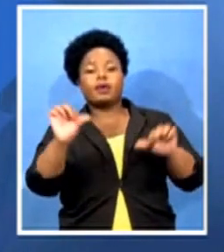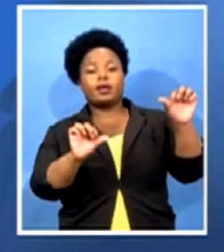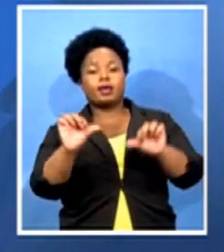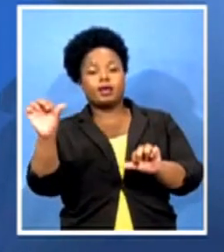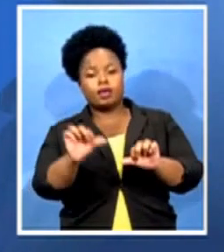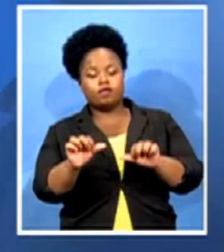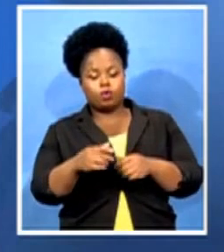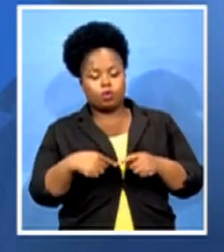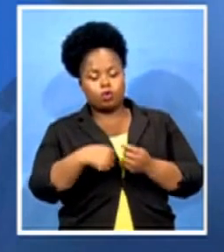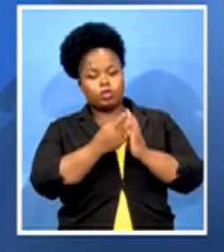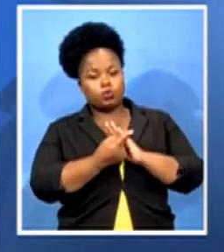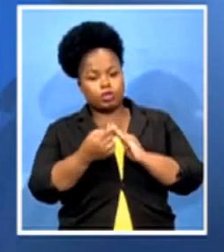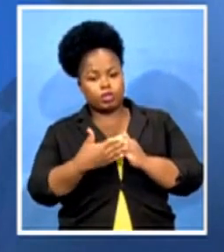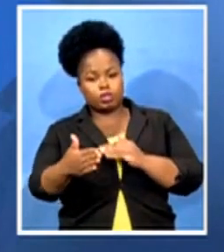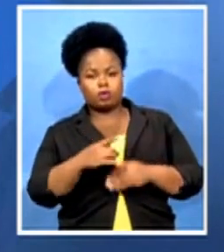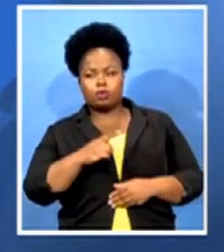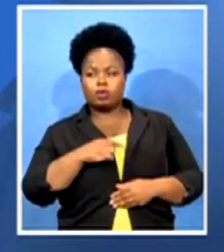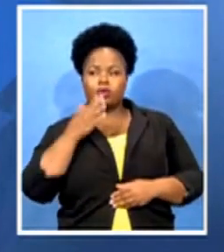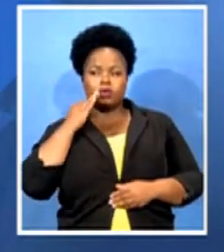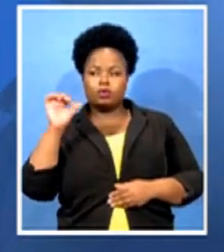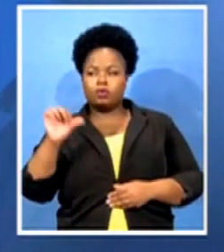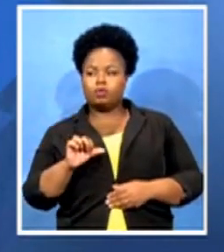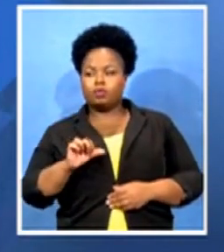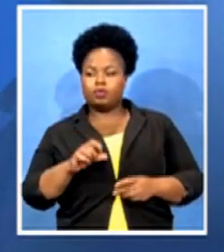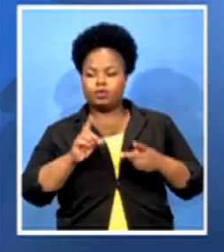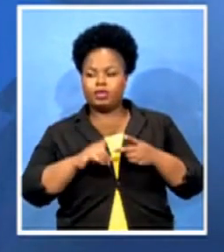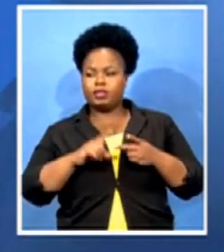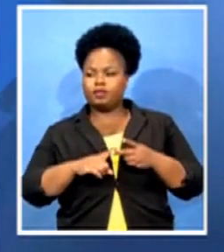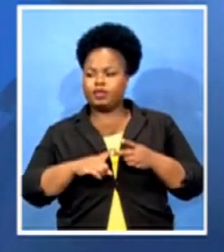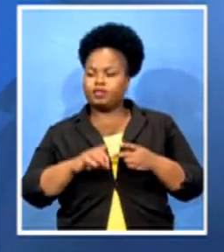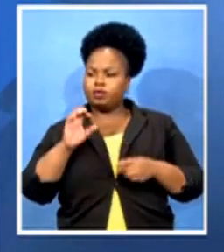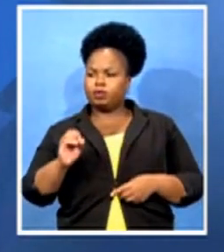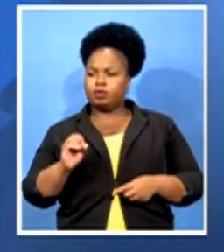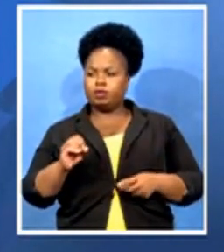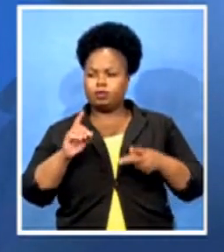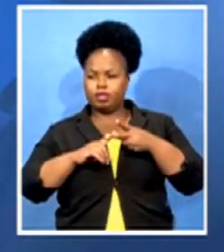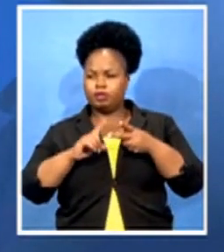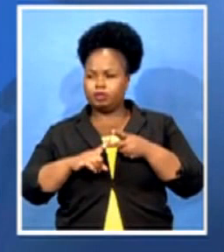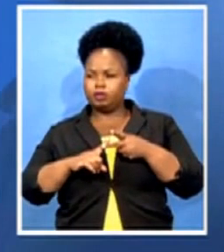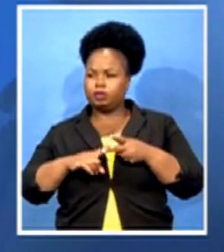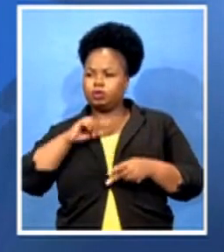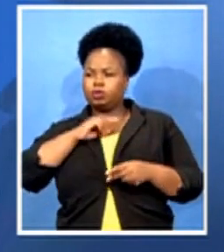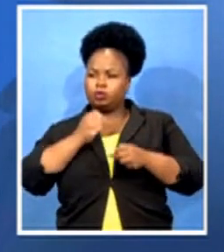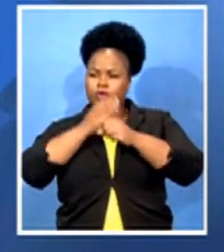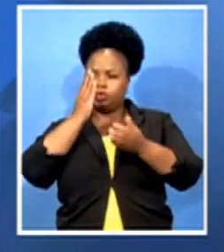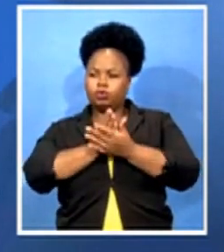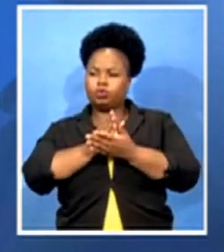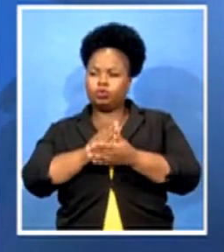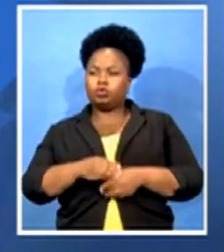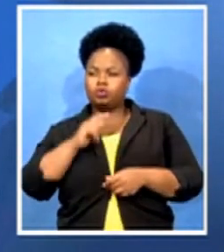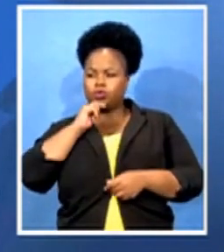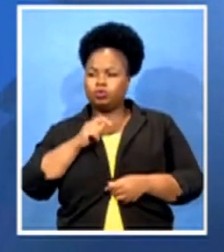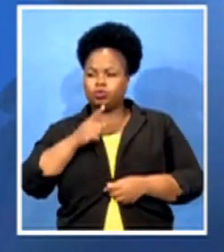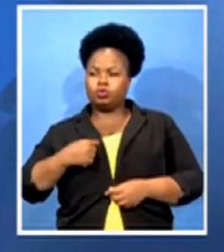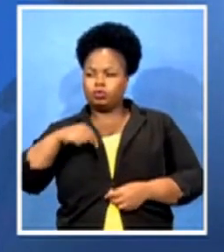come back to the country, that's when we must be able to reinforce and make sure that everyone who might be COVID positive